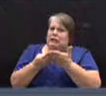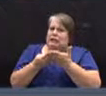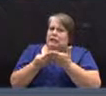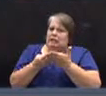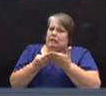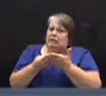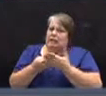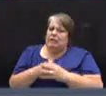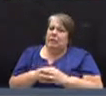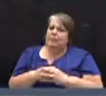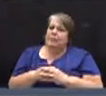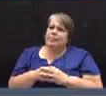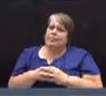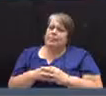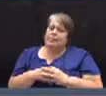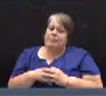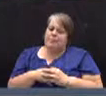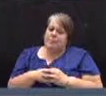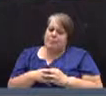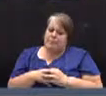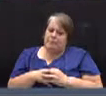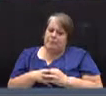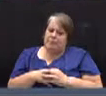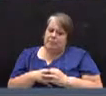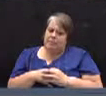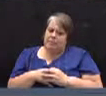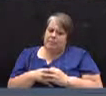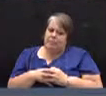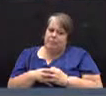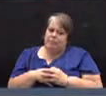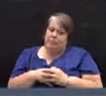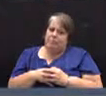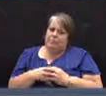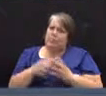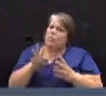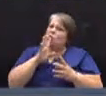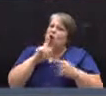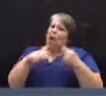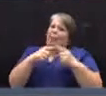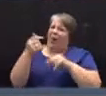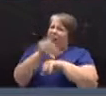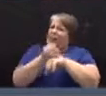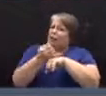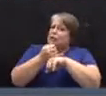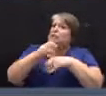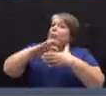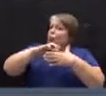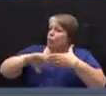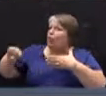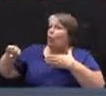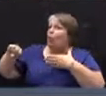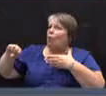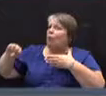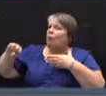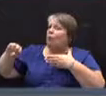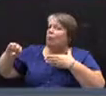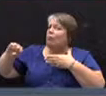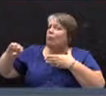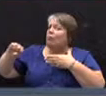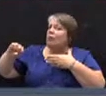with respect to the interest that's been removed. There is